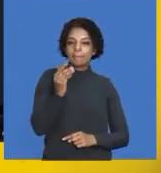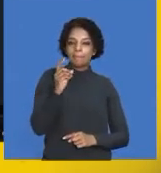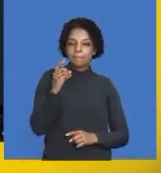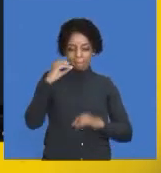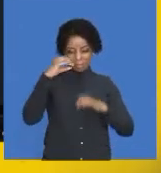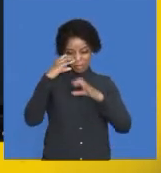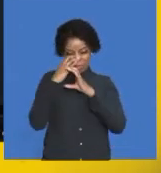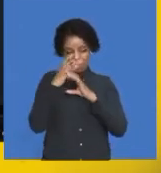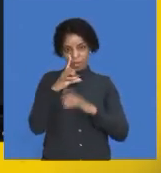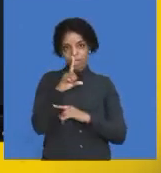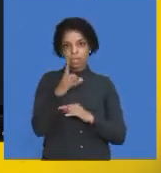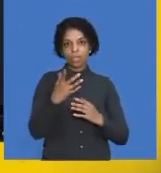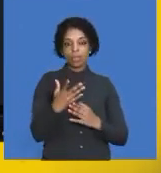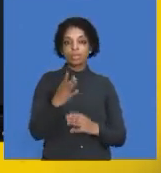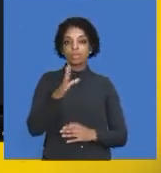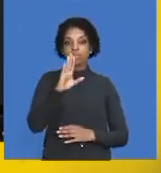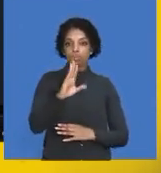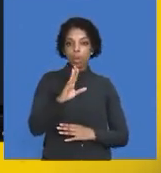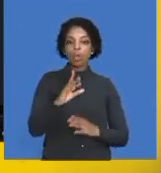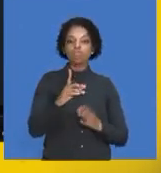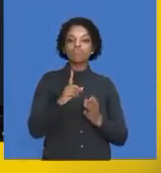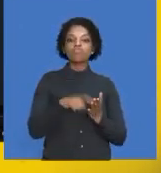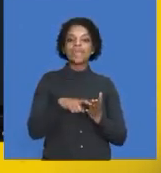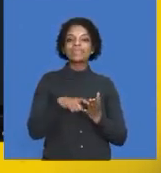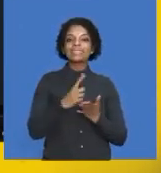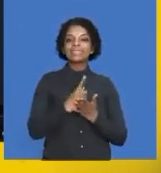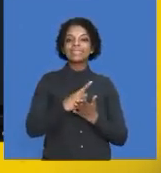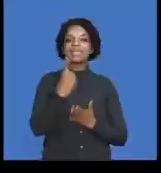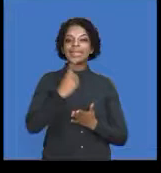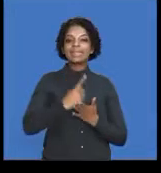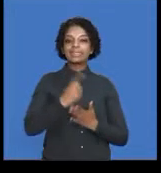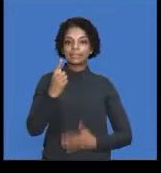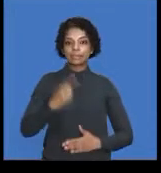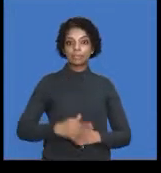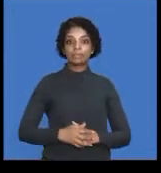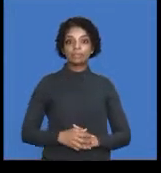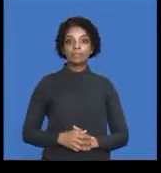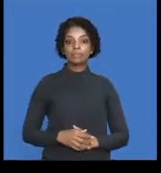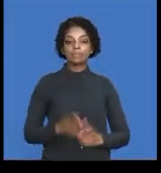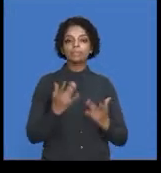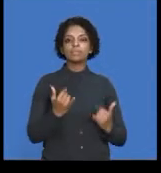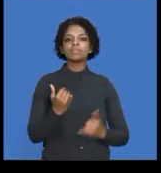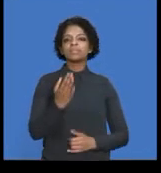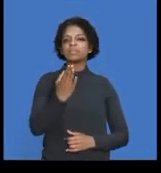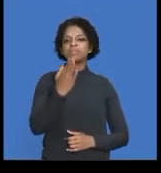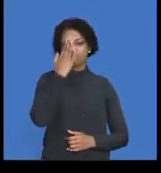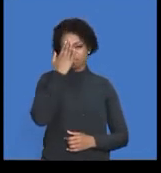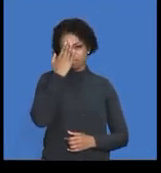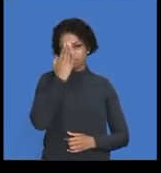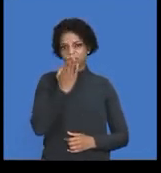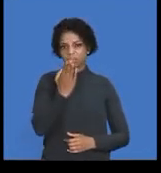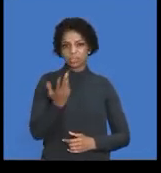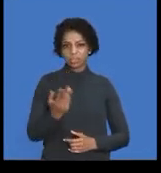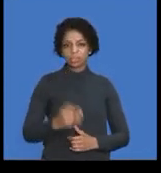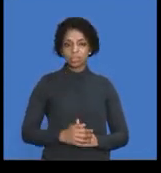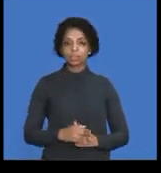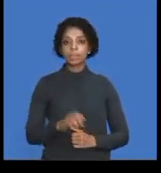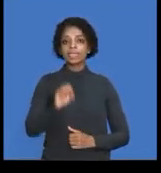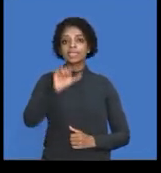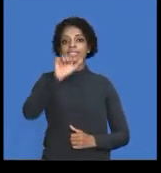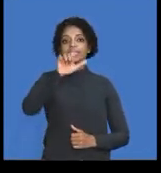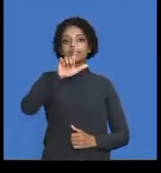is your credit sales. Okay. So, now that you know that if 75% was total sales and